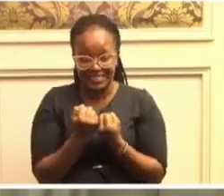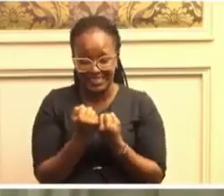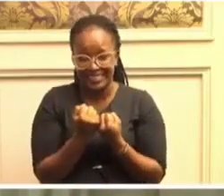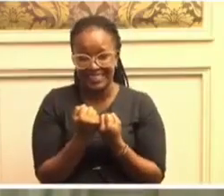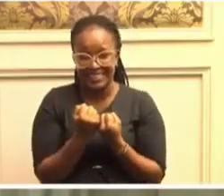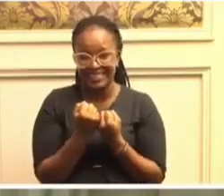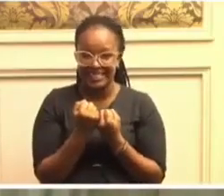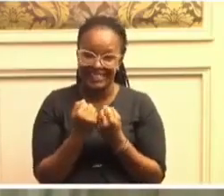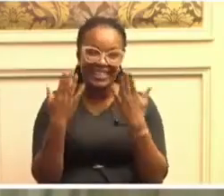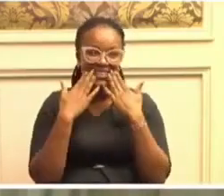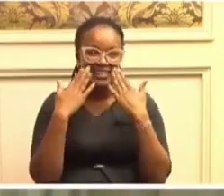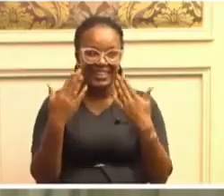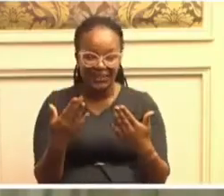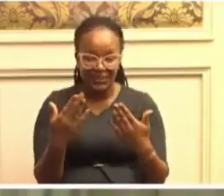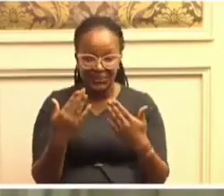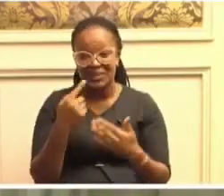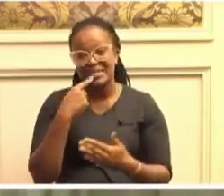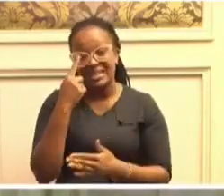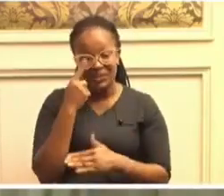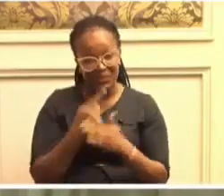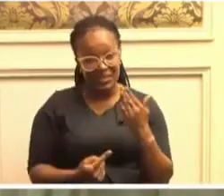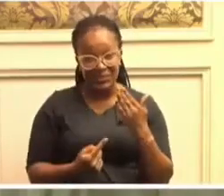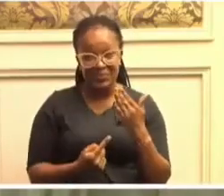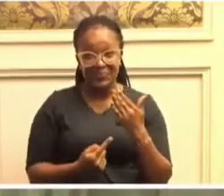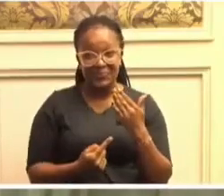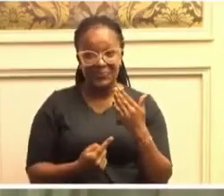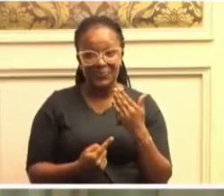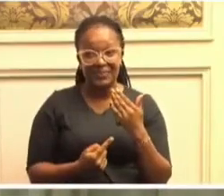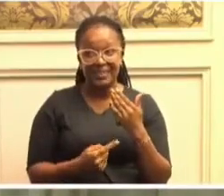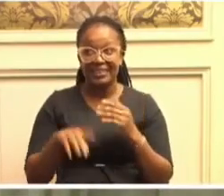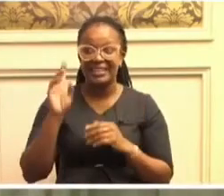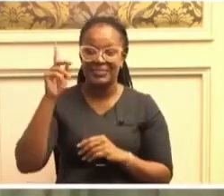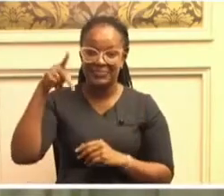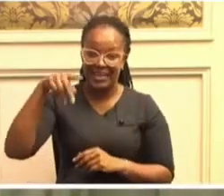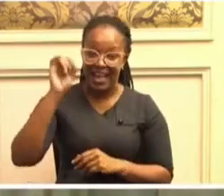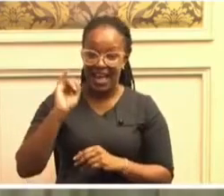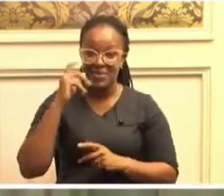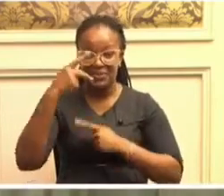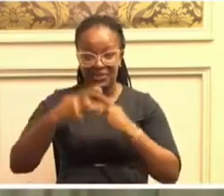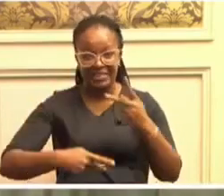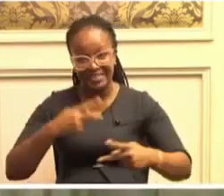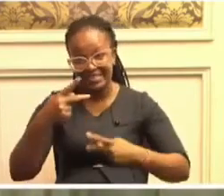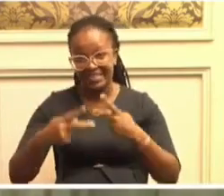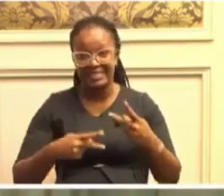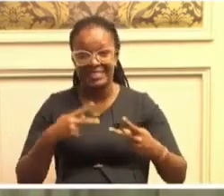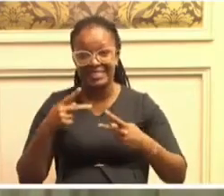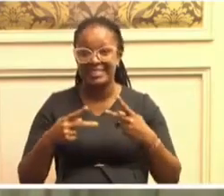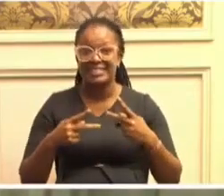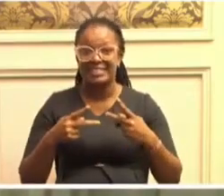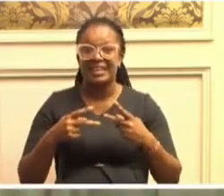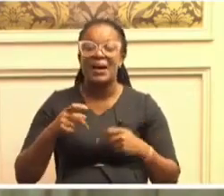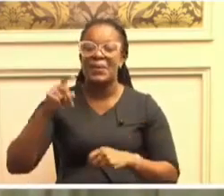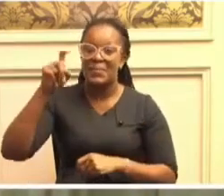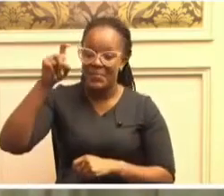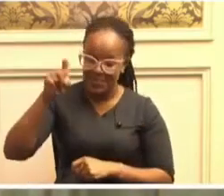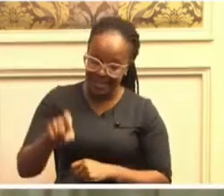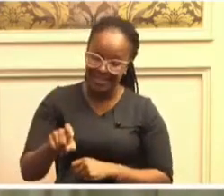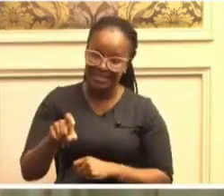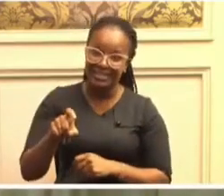He said this, that the BBI process is supposed to preempt